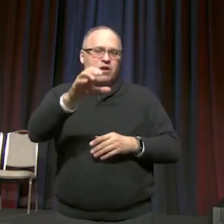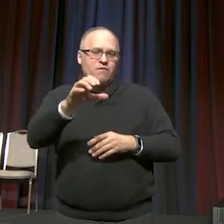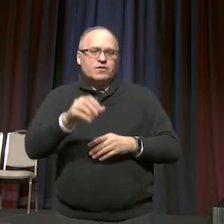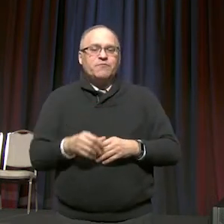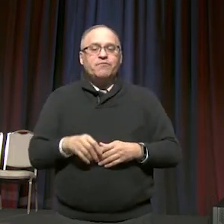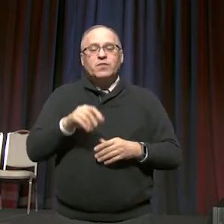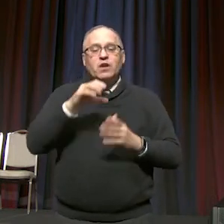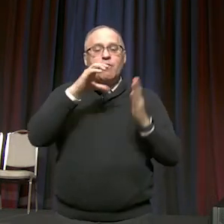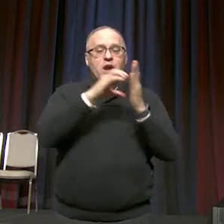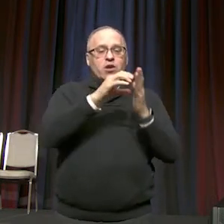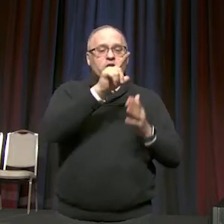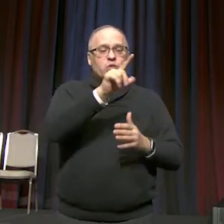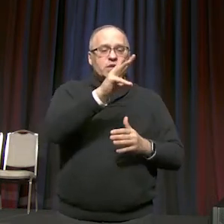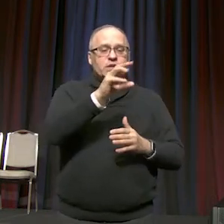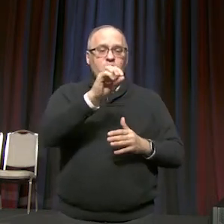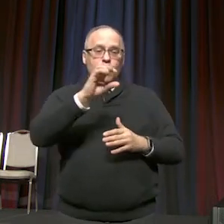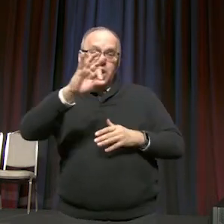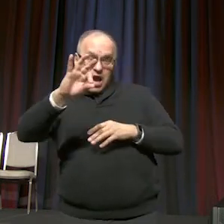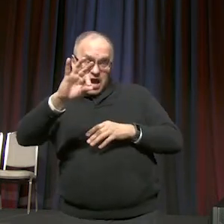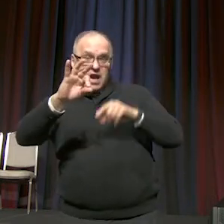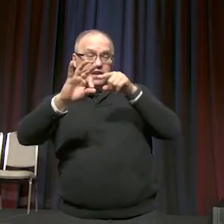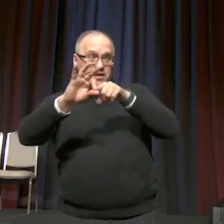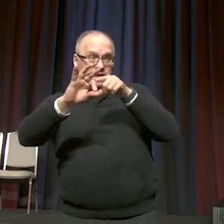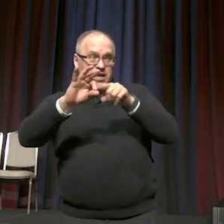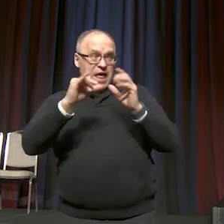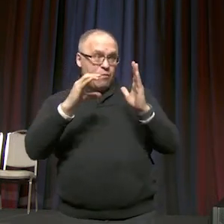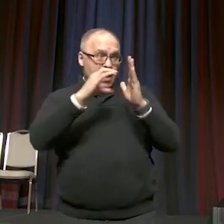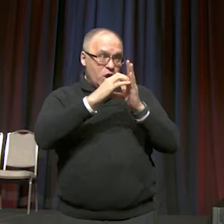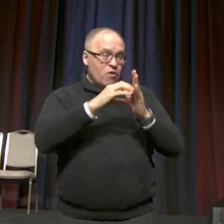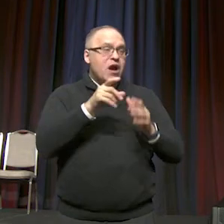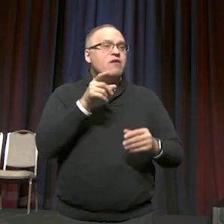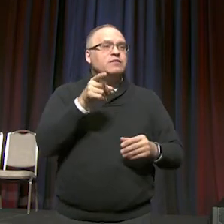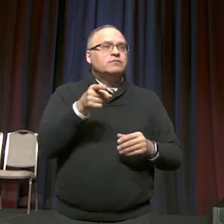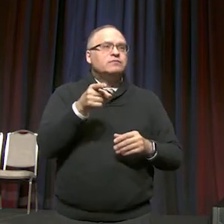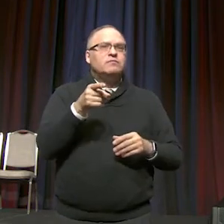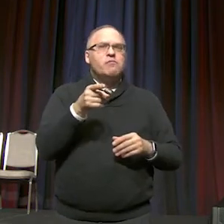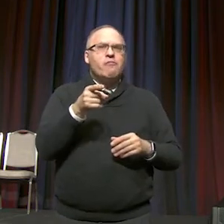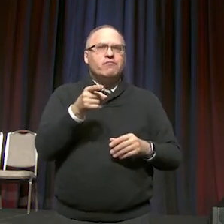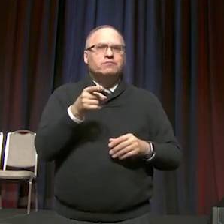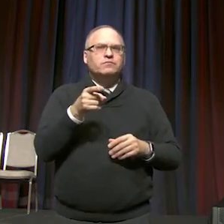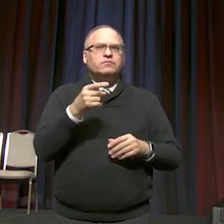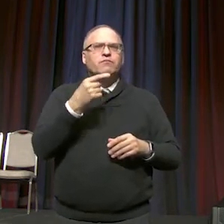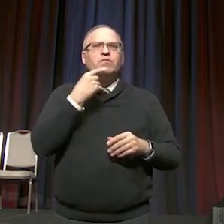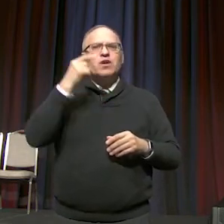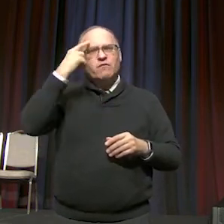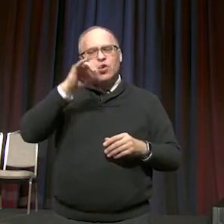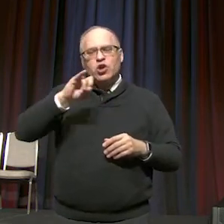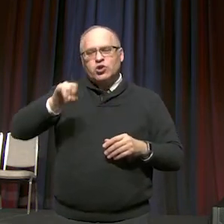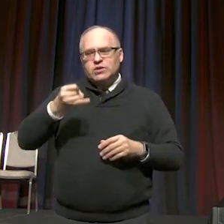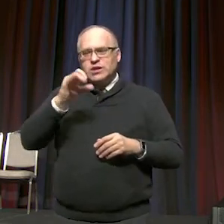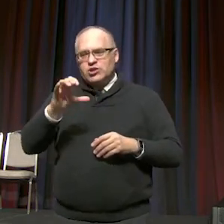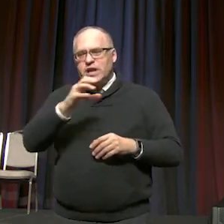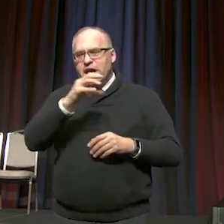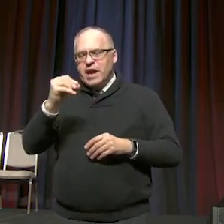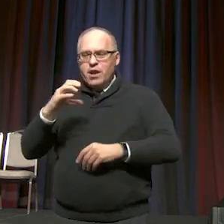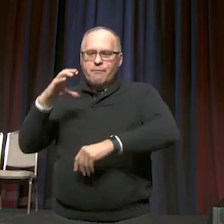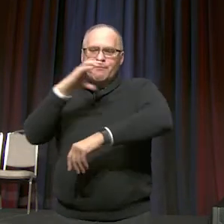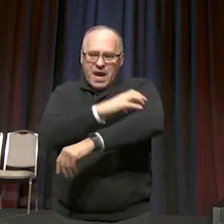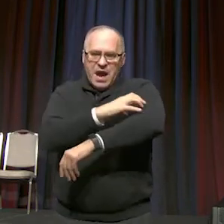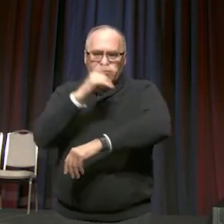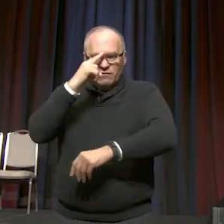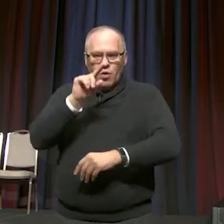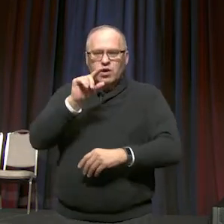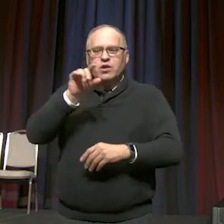Paragraph 2609 sets forth the jurisdiction and powers of the Judicial